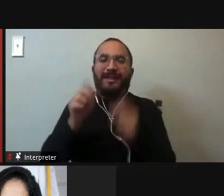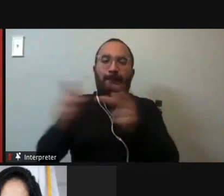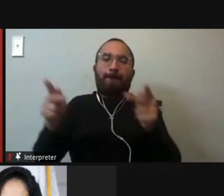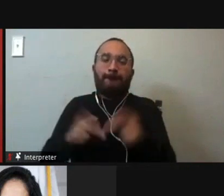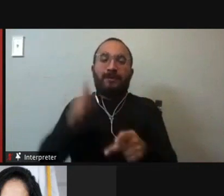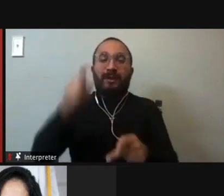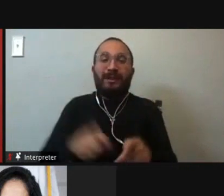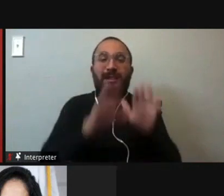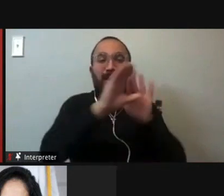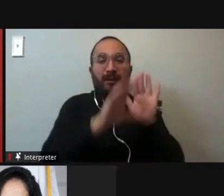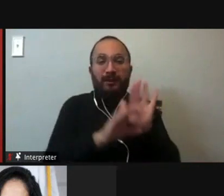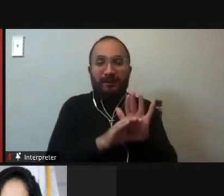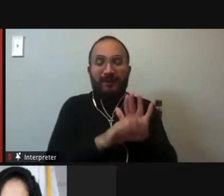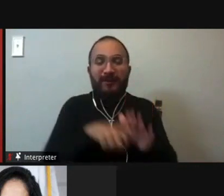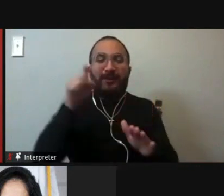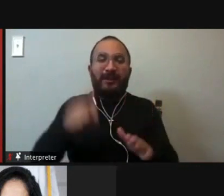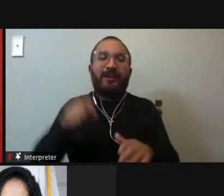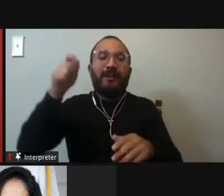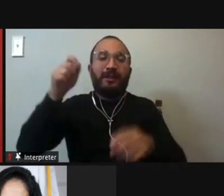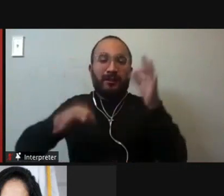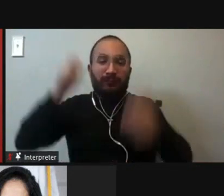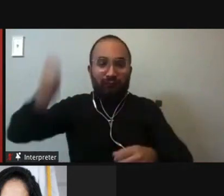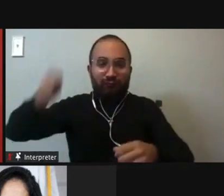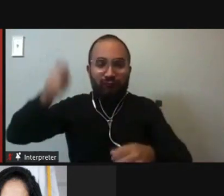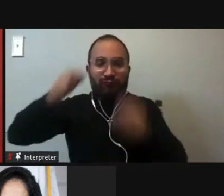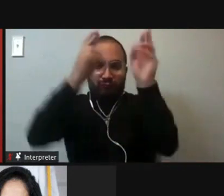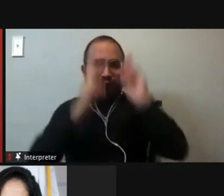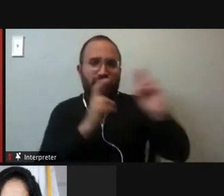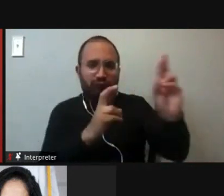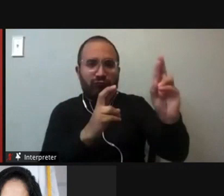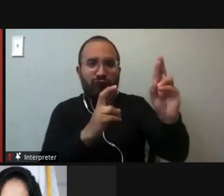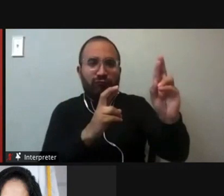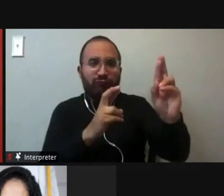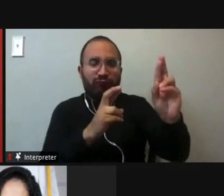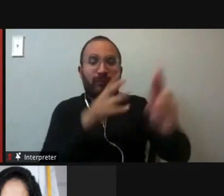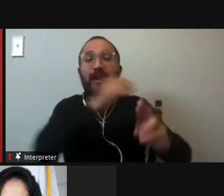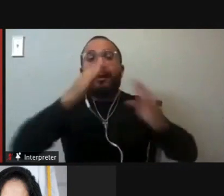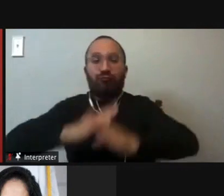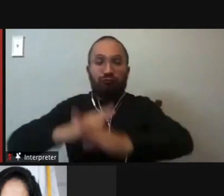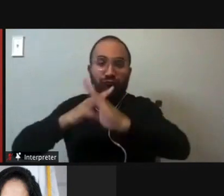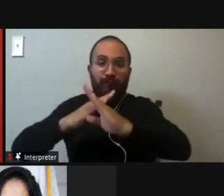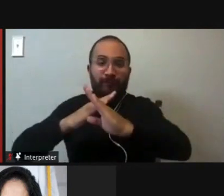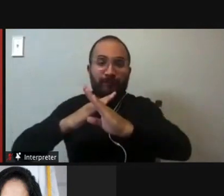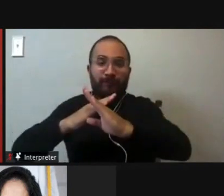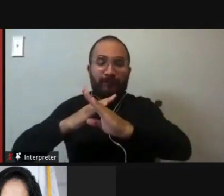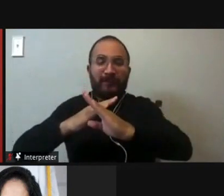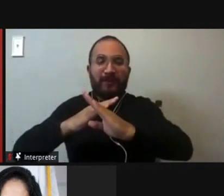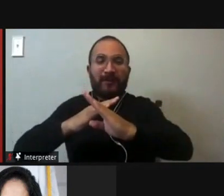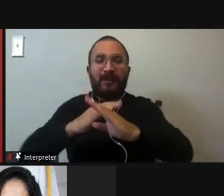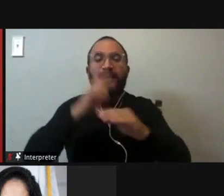constitution. We need judges who respect the constitution, perfect, protect the role of juries